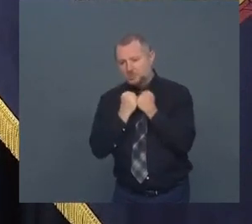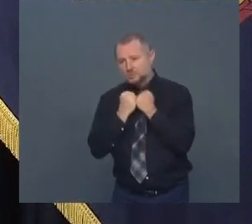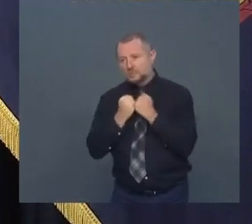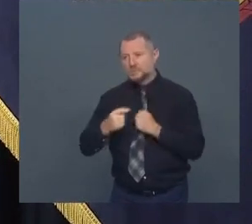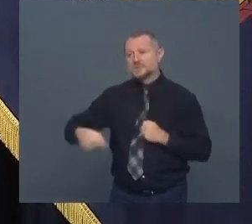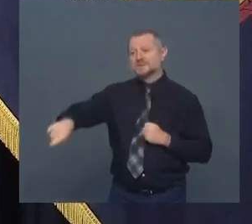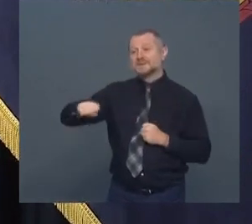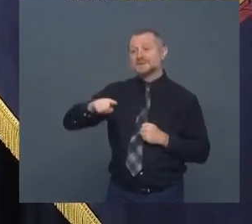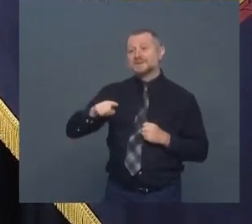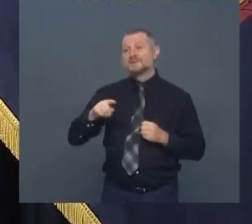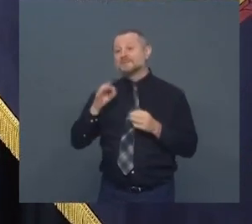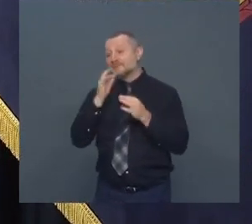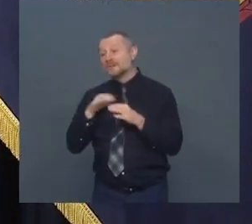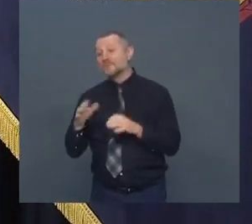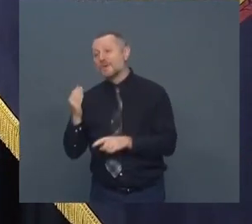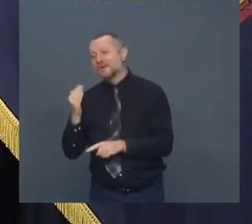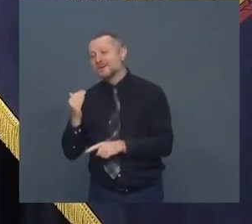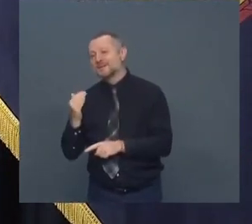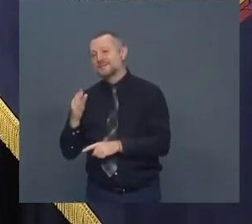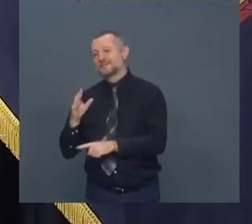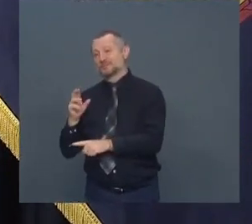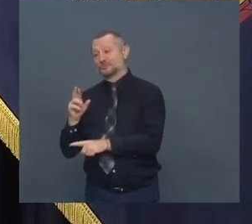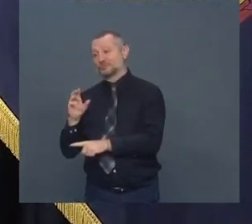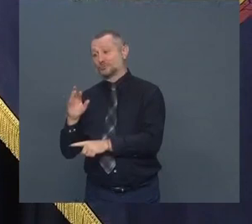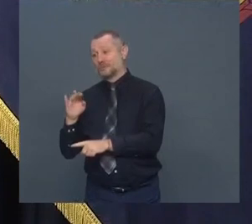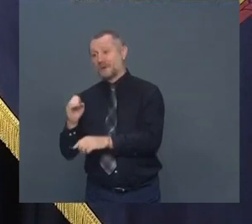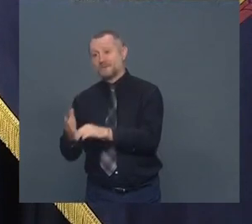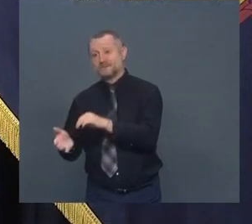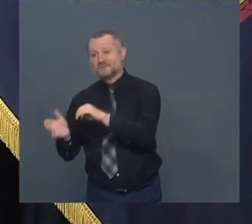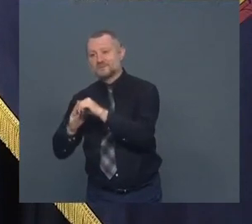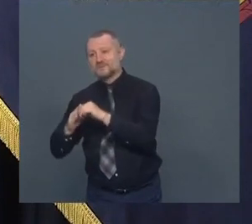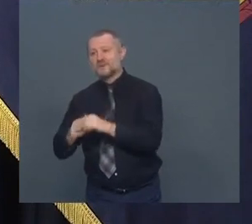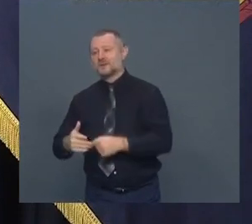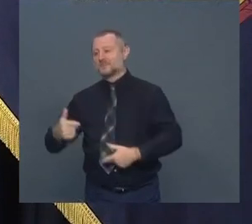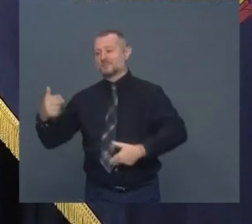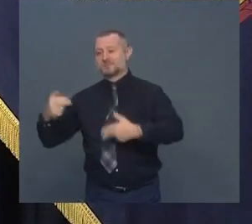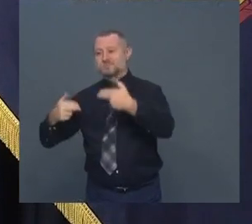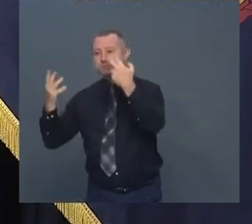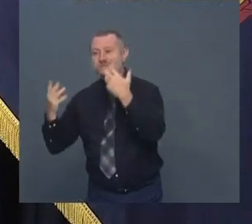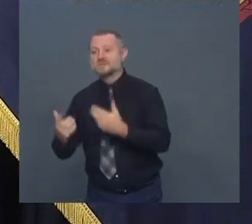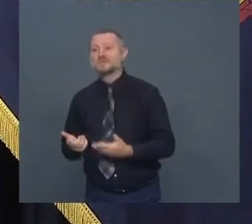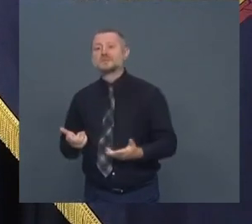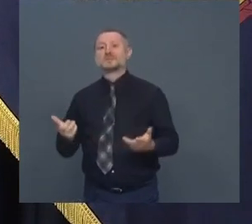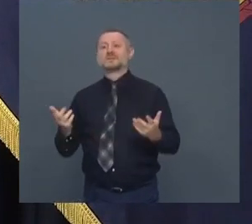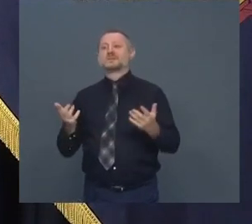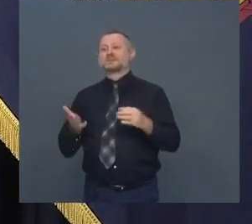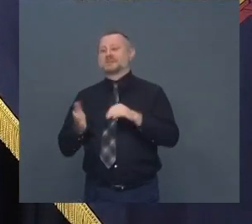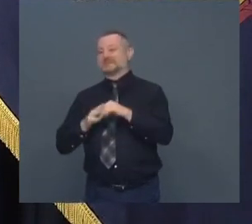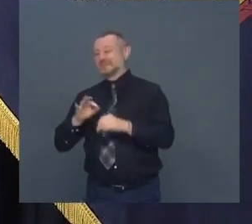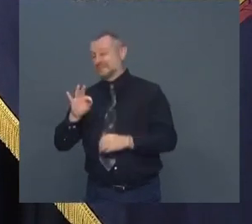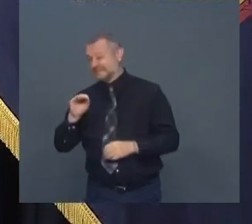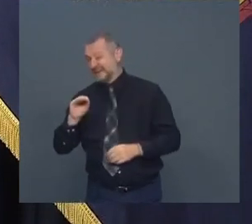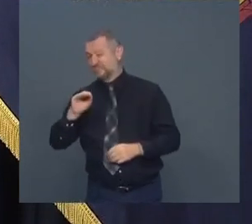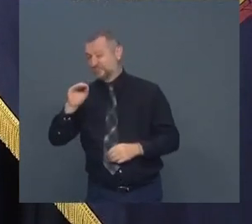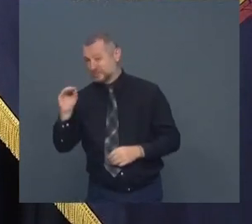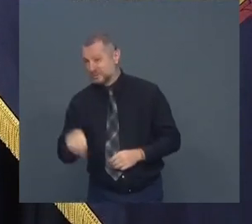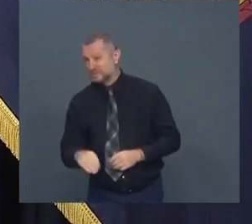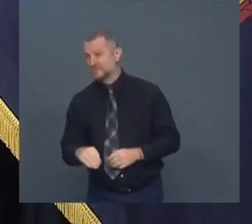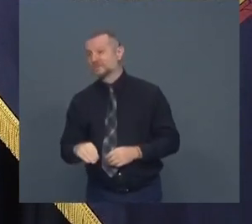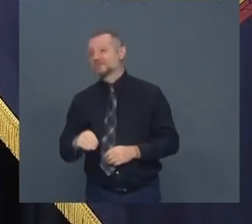when it comes to this crime spree and shooting spree where 90% of the victims